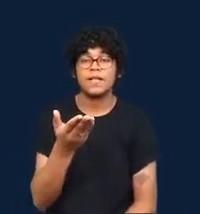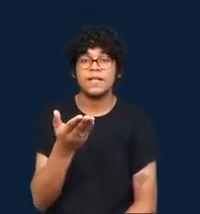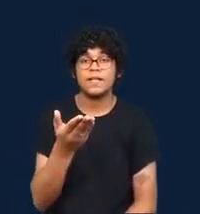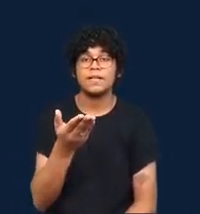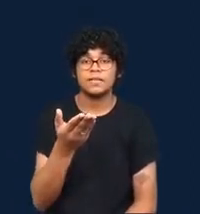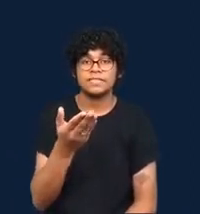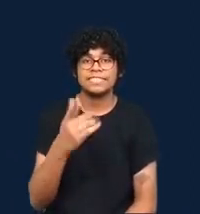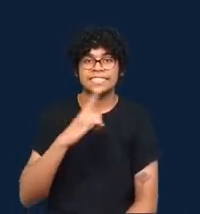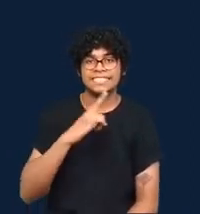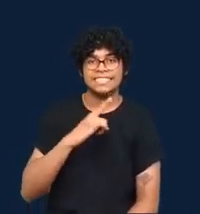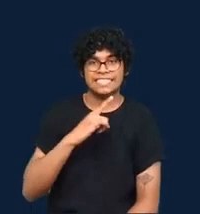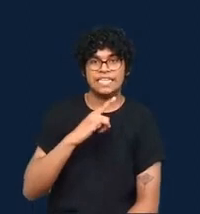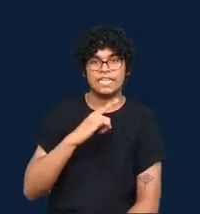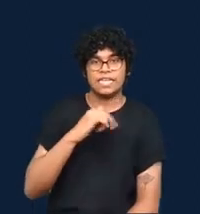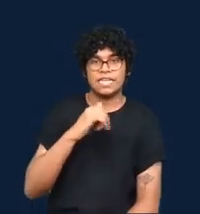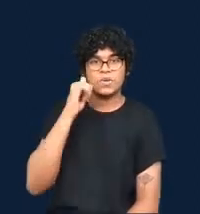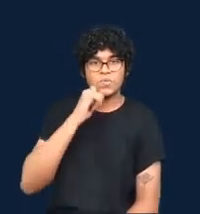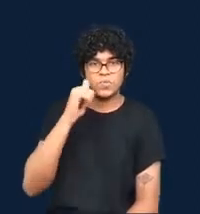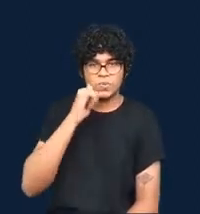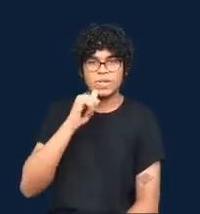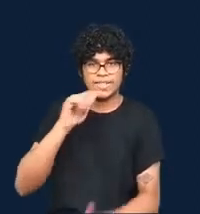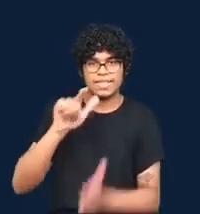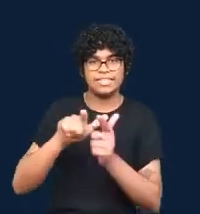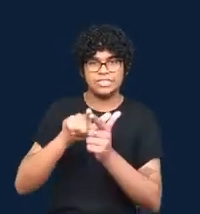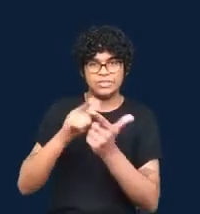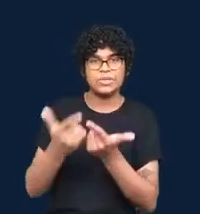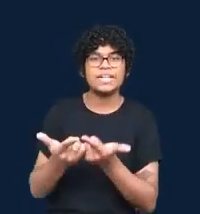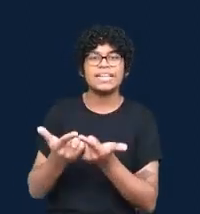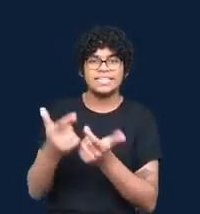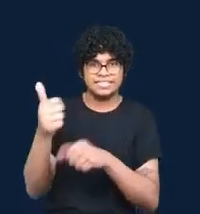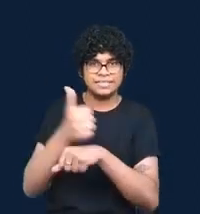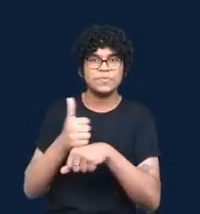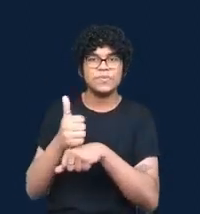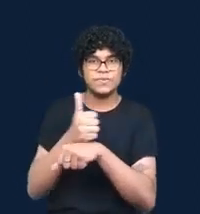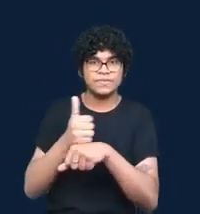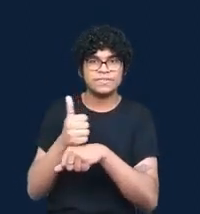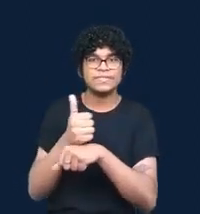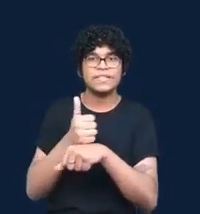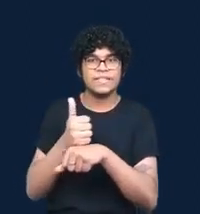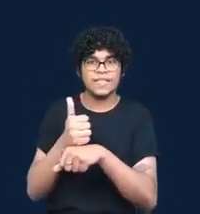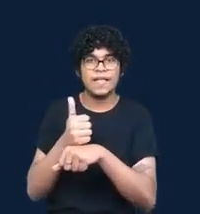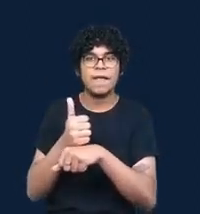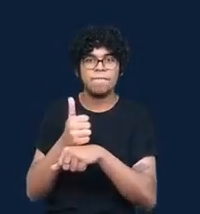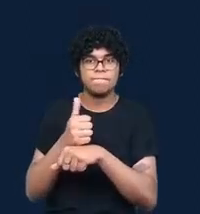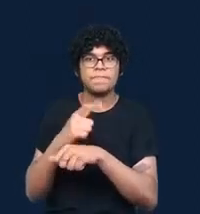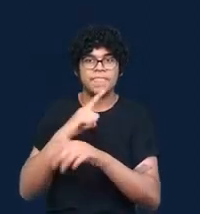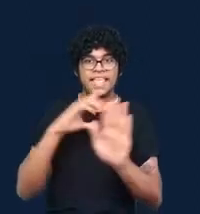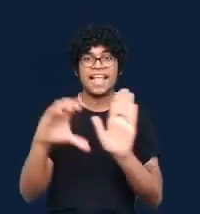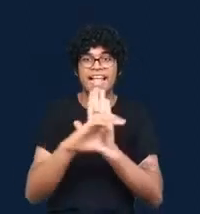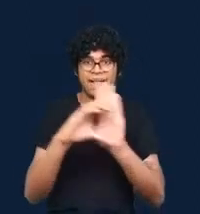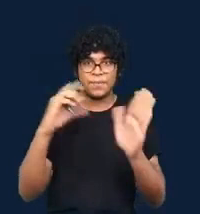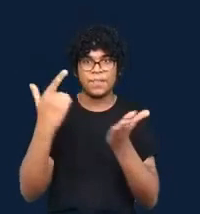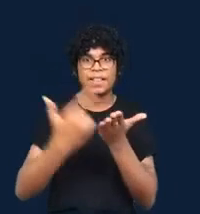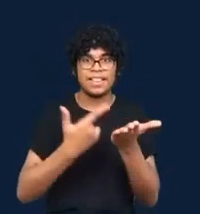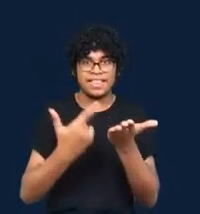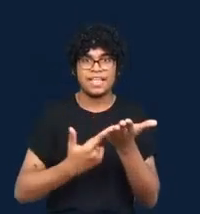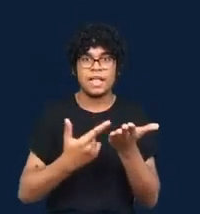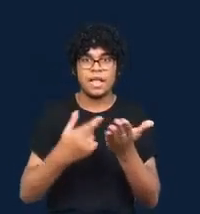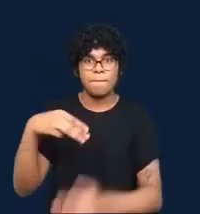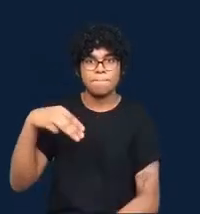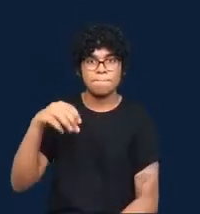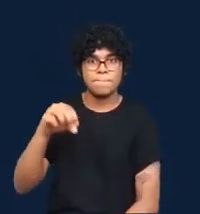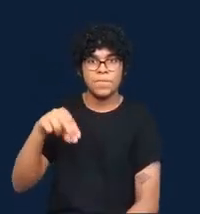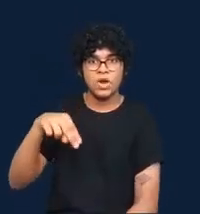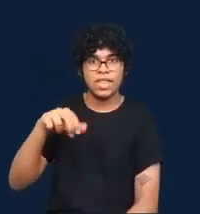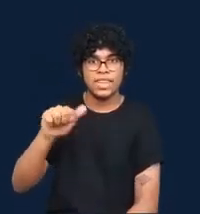book. So this is the chapter by data journalist Mona Chalabi on sketching with data. And many of you may